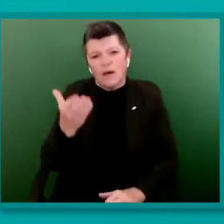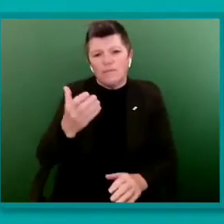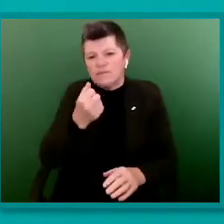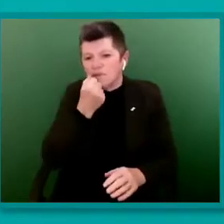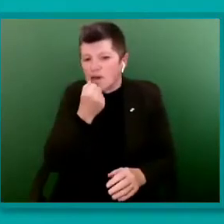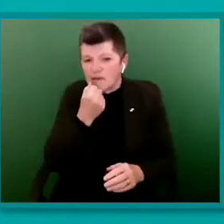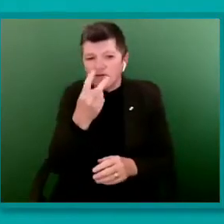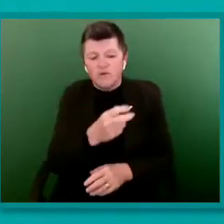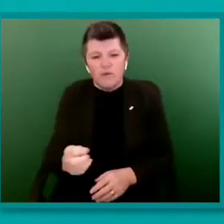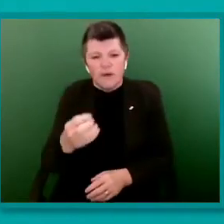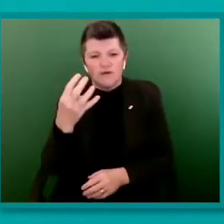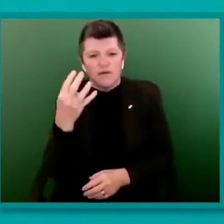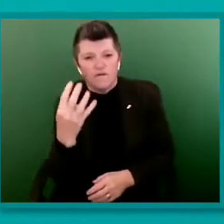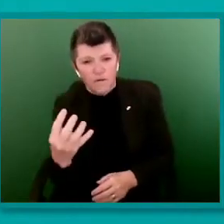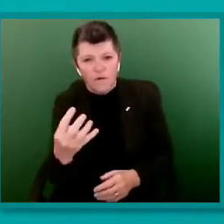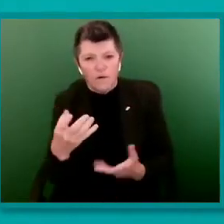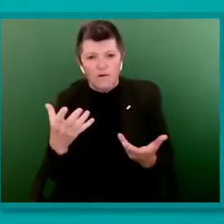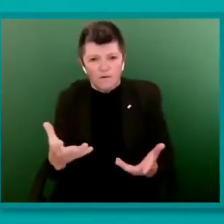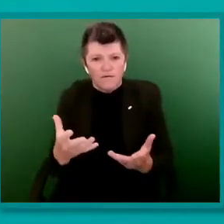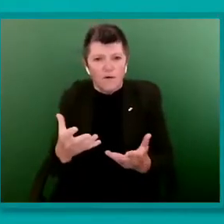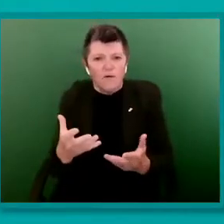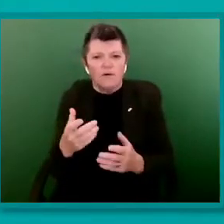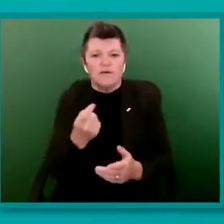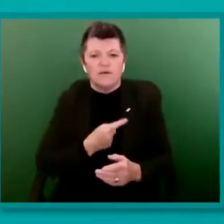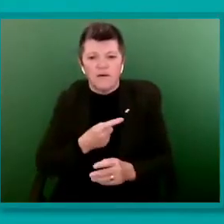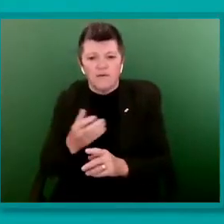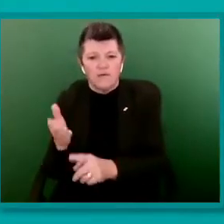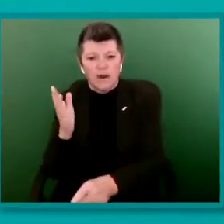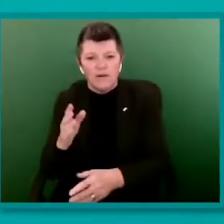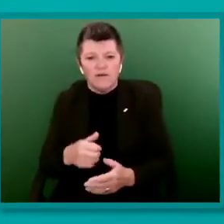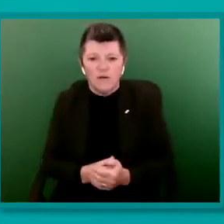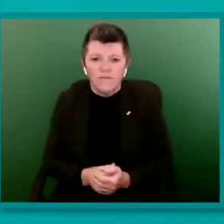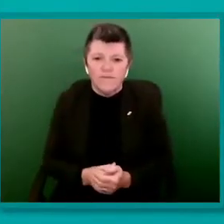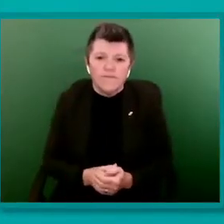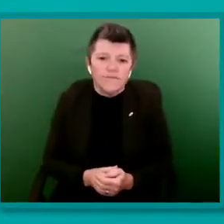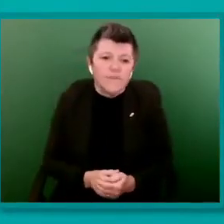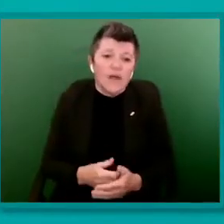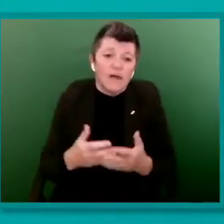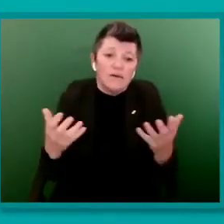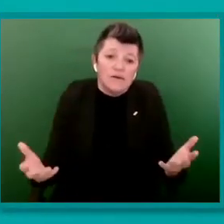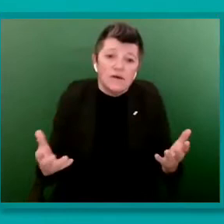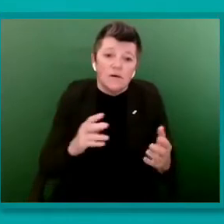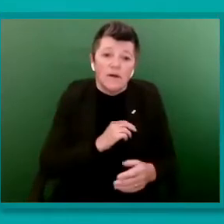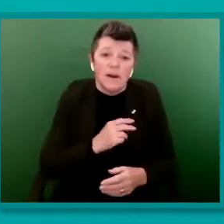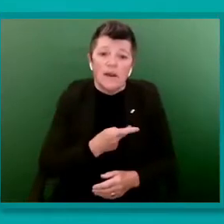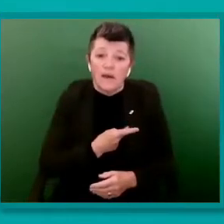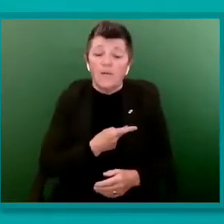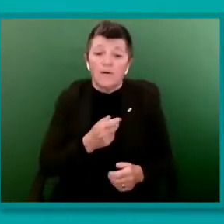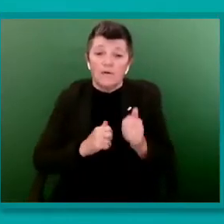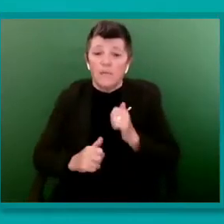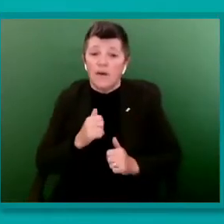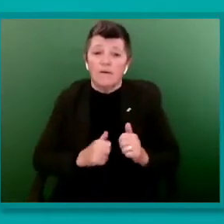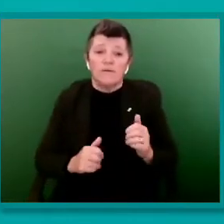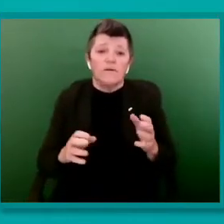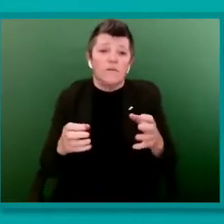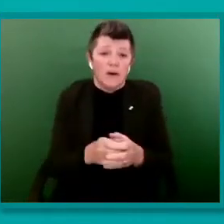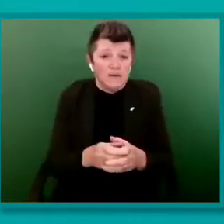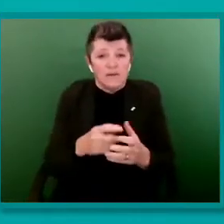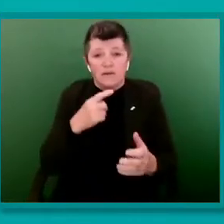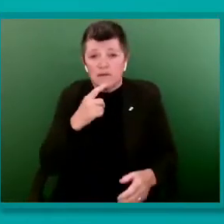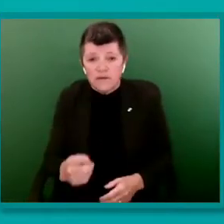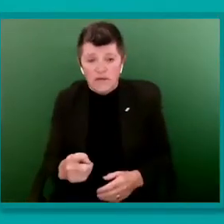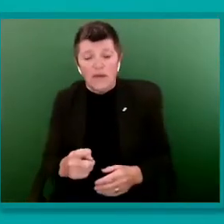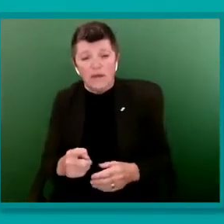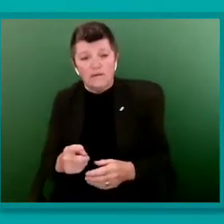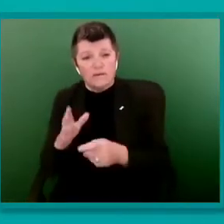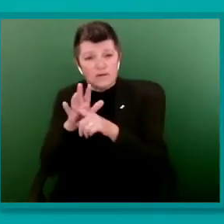Labour is proud to be the party of the Equality Act, which made discrimination on the grounds of gender identity illegal. I'm also proud of the